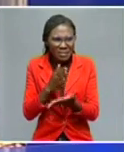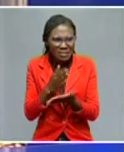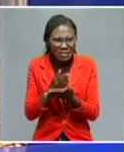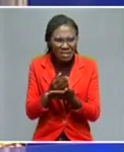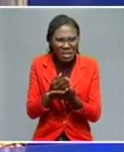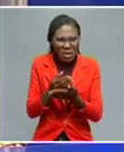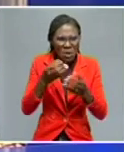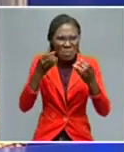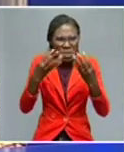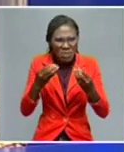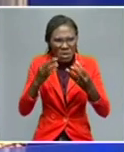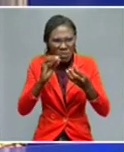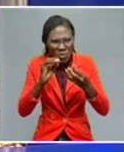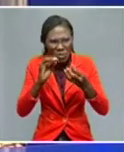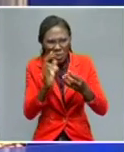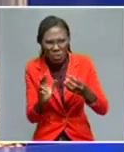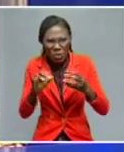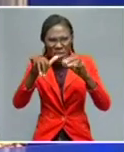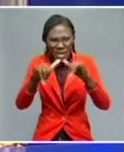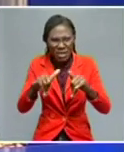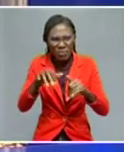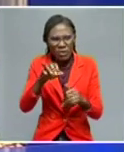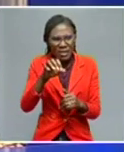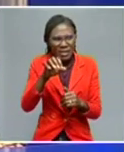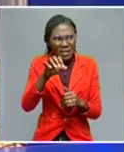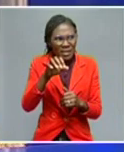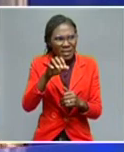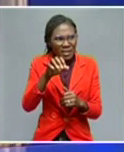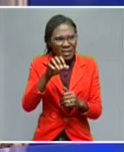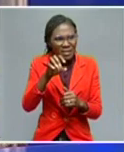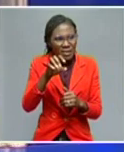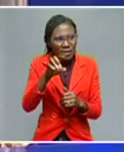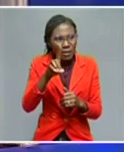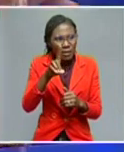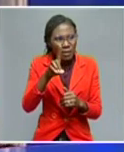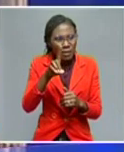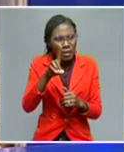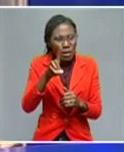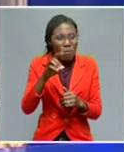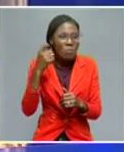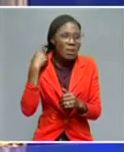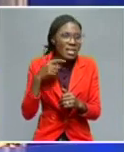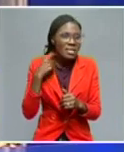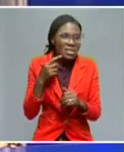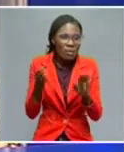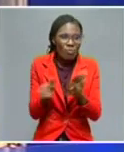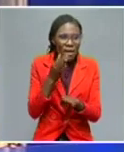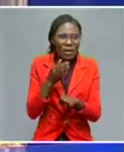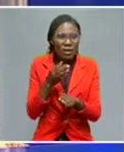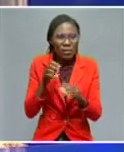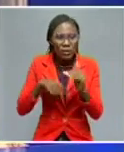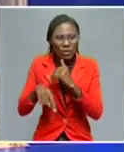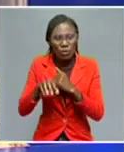in 1965. The British, before they granted independence to Mauritius,